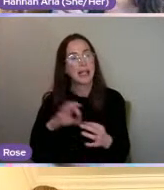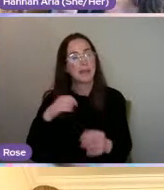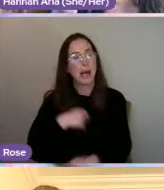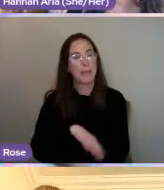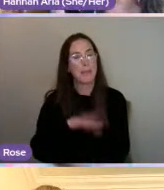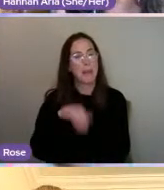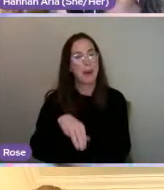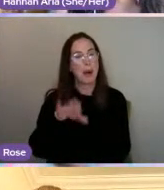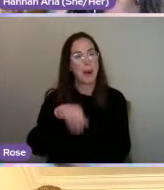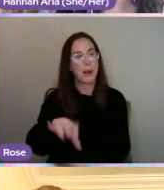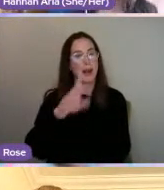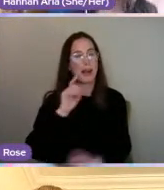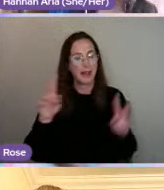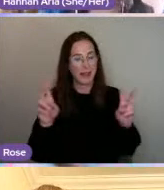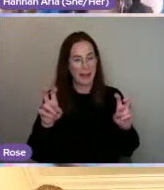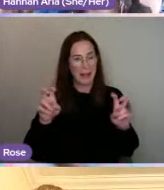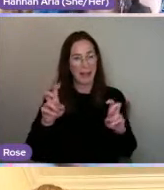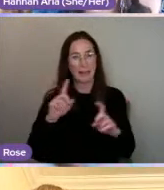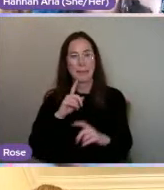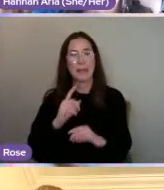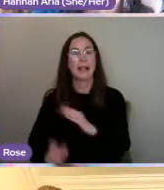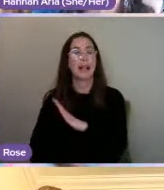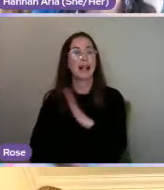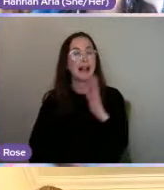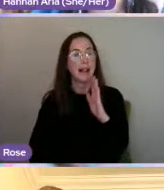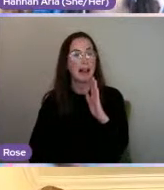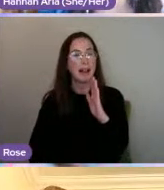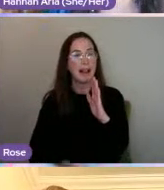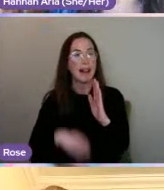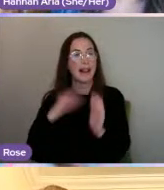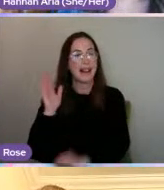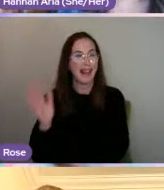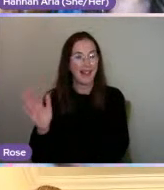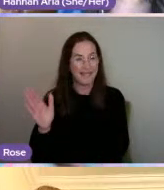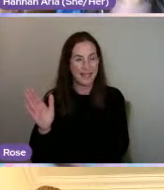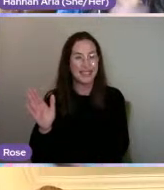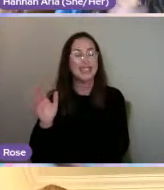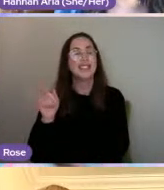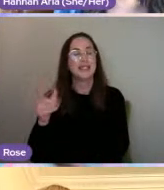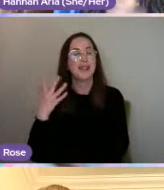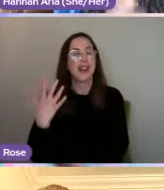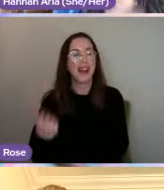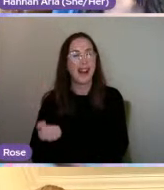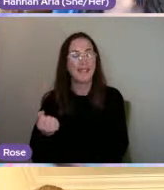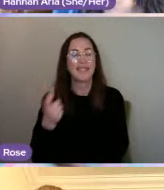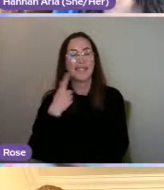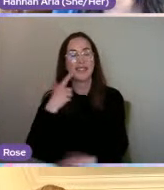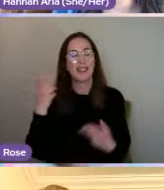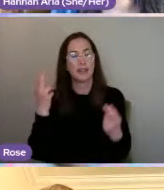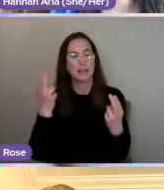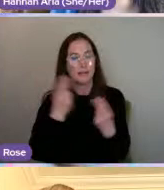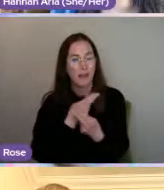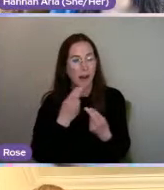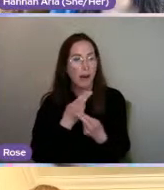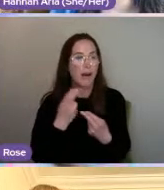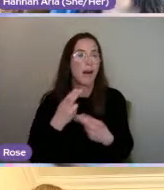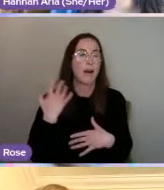on the left, you've got the dark, the pain, the